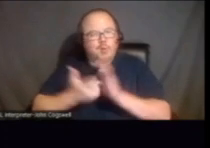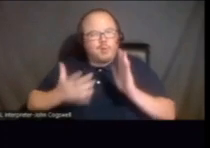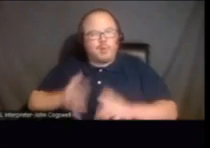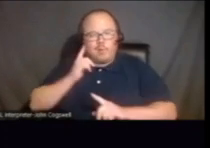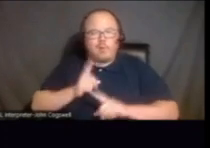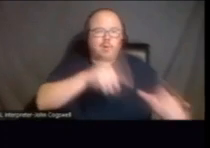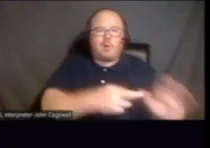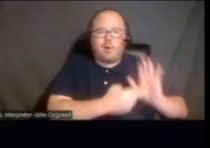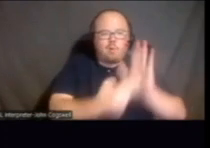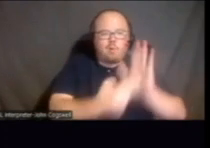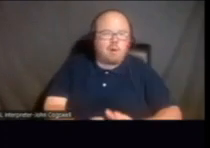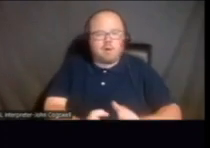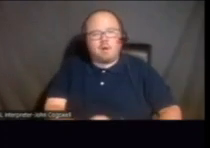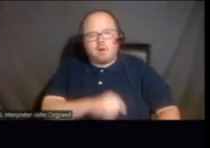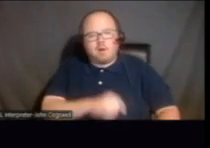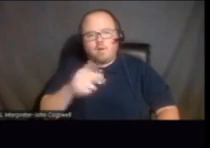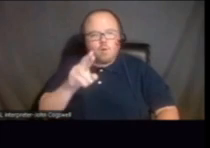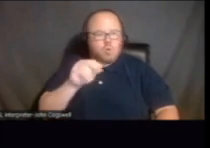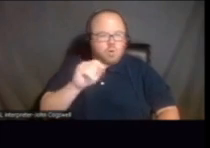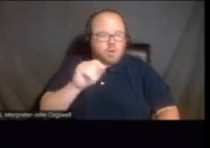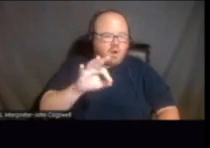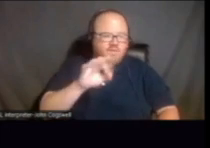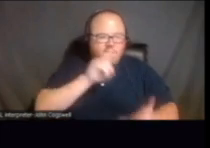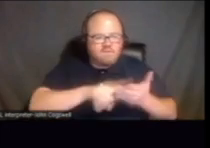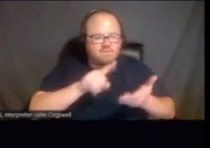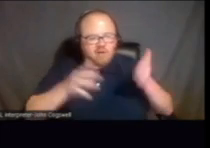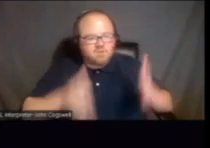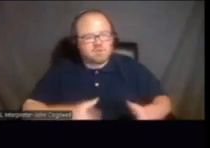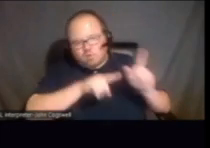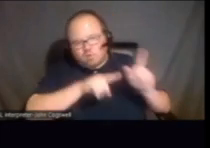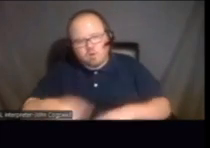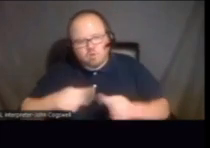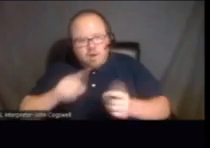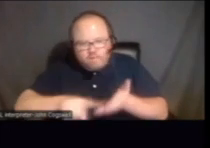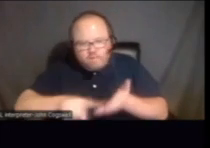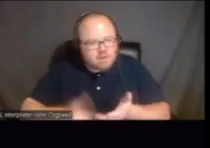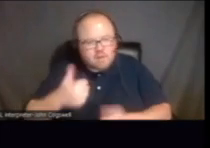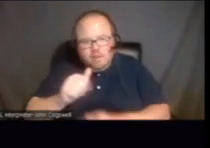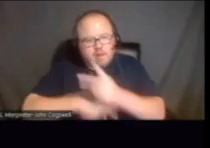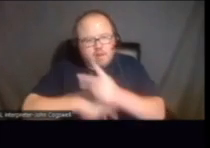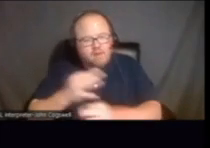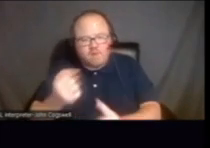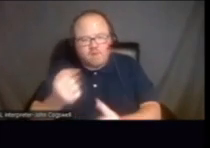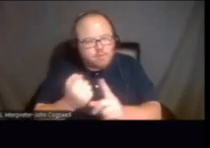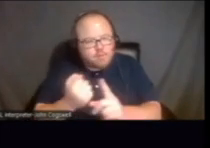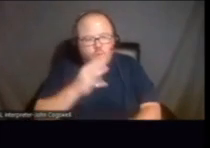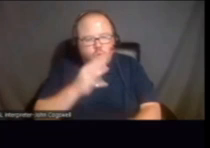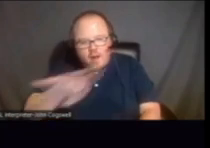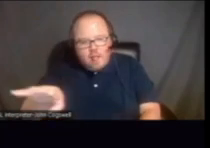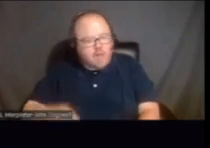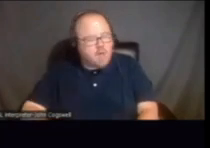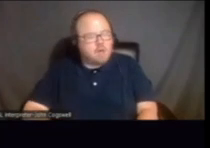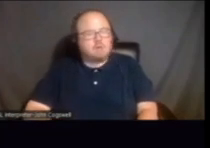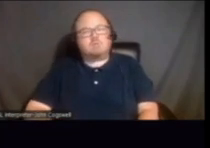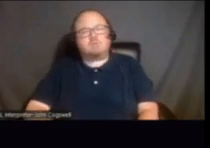represent. There's another unit of investigations who come in and are trying to investigate any type of abuse or neglect. And, you know,